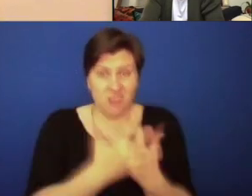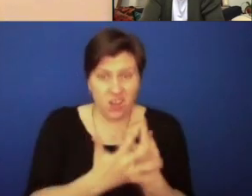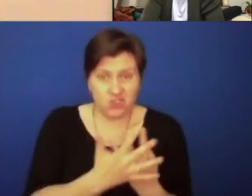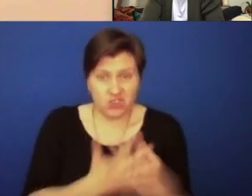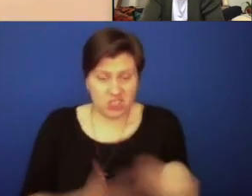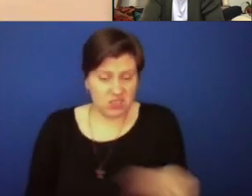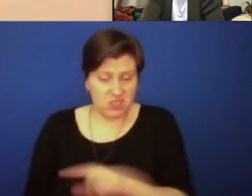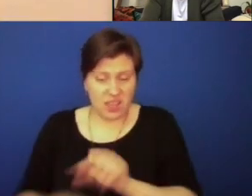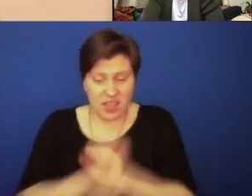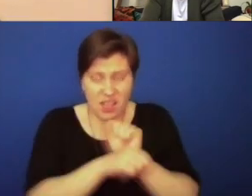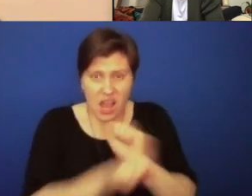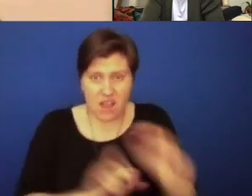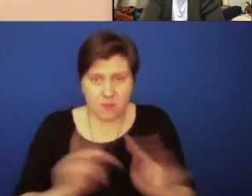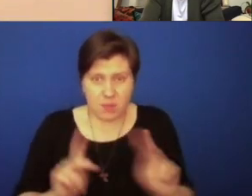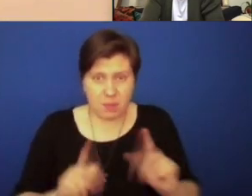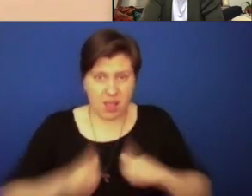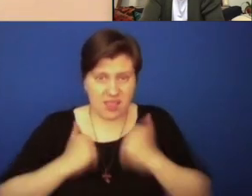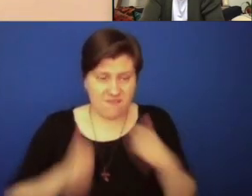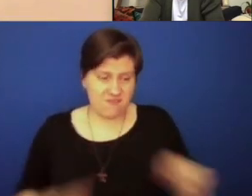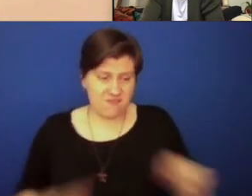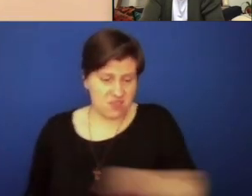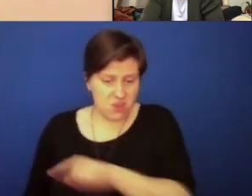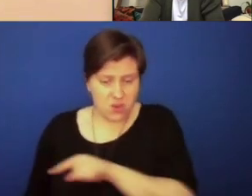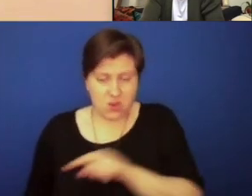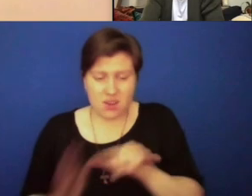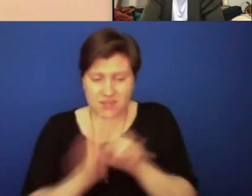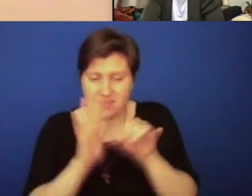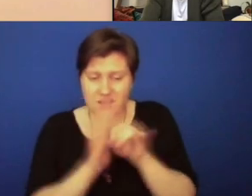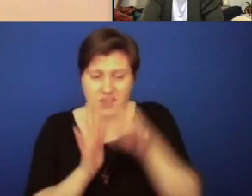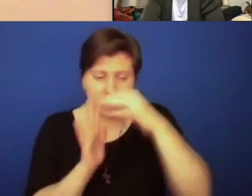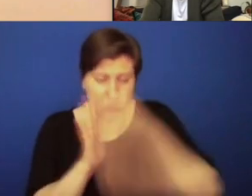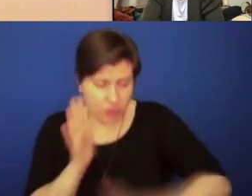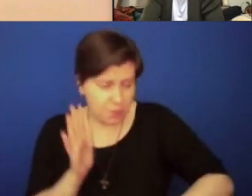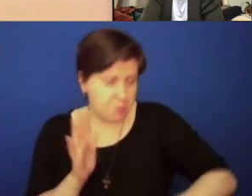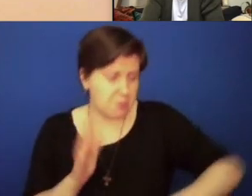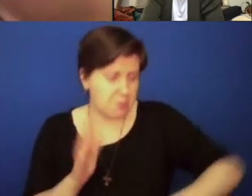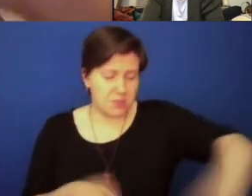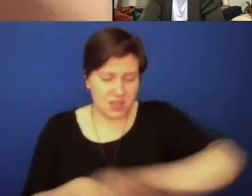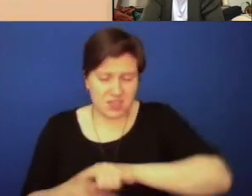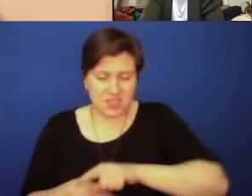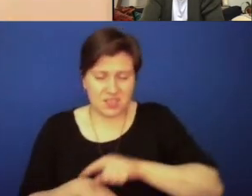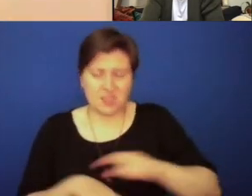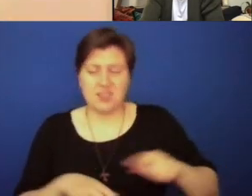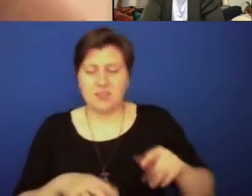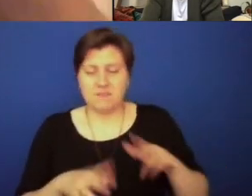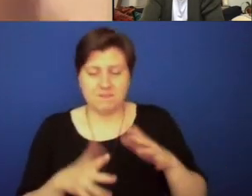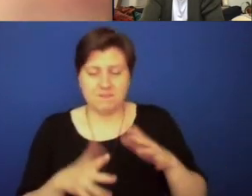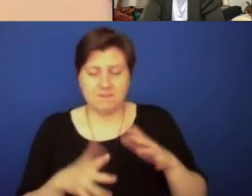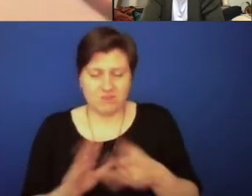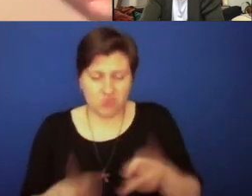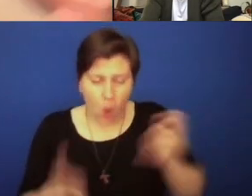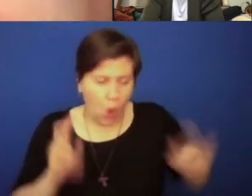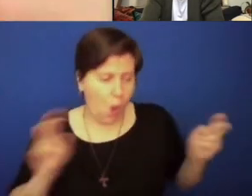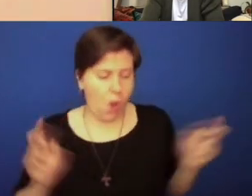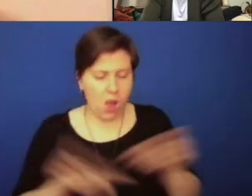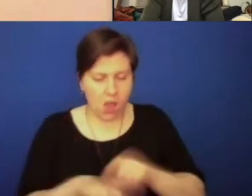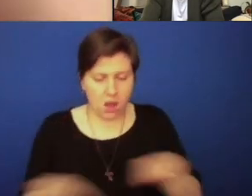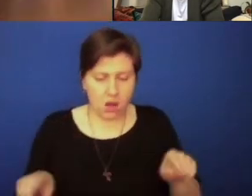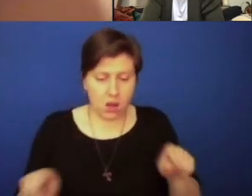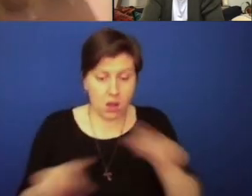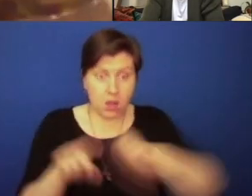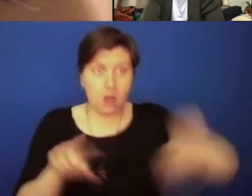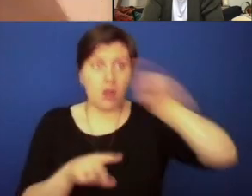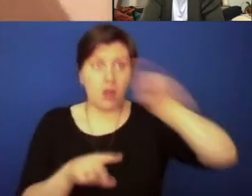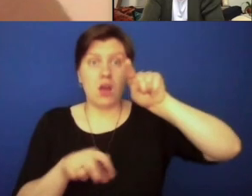the dungeons in which enslaved people had their lives stripped, their identities and their lives sort of stripped away and stolen from them